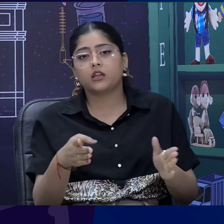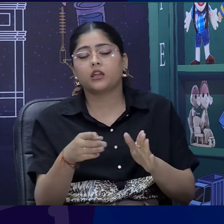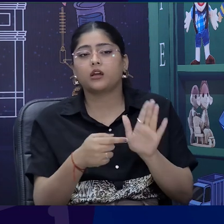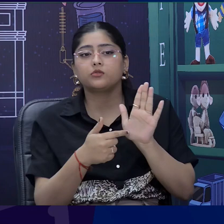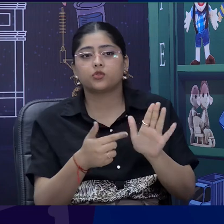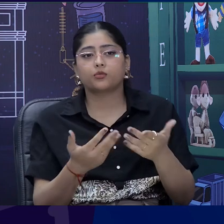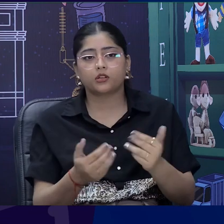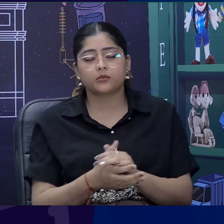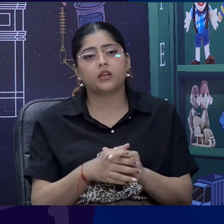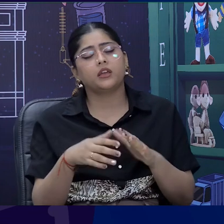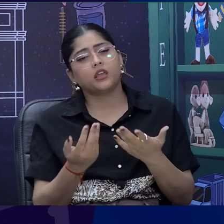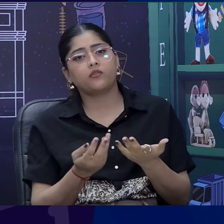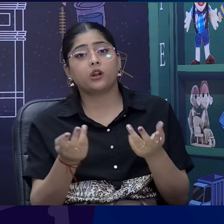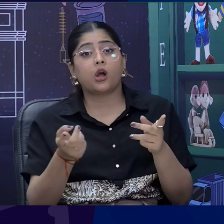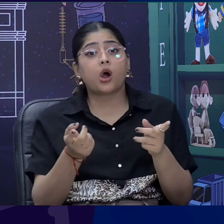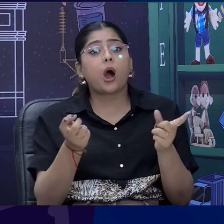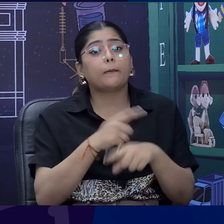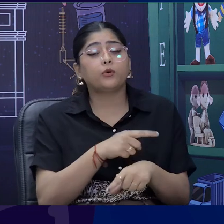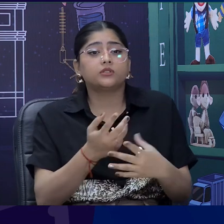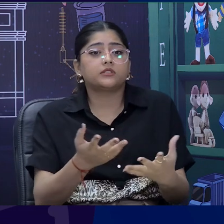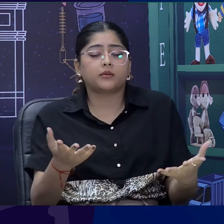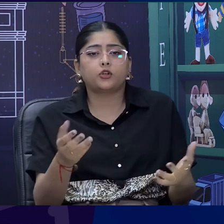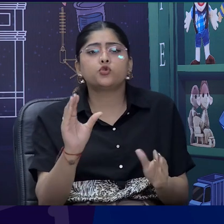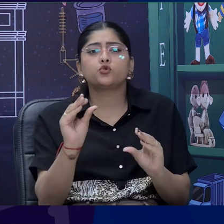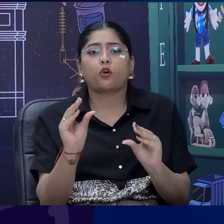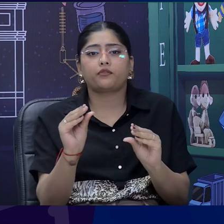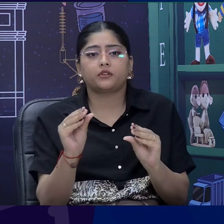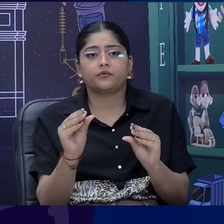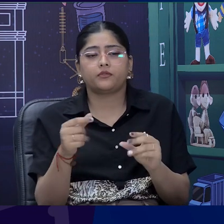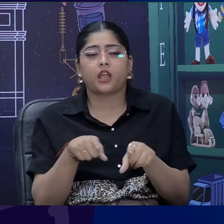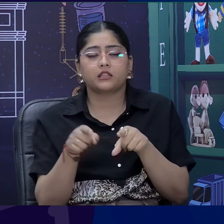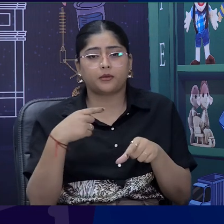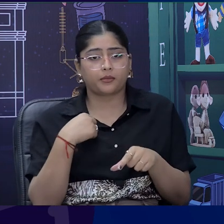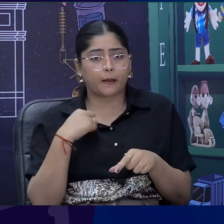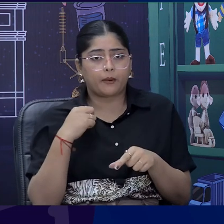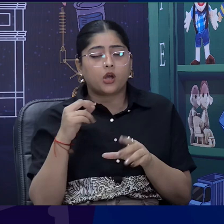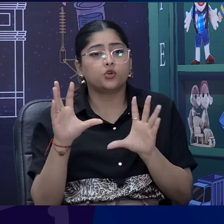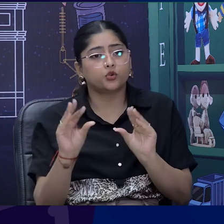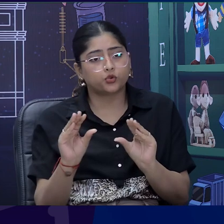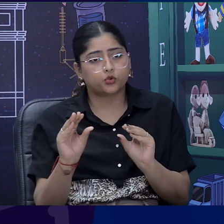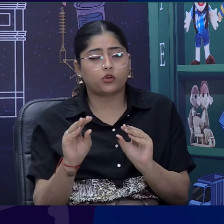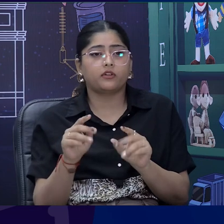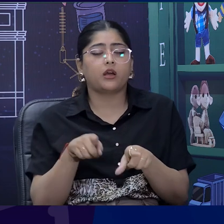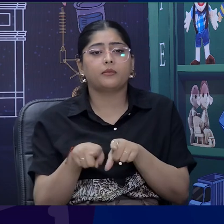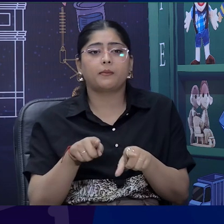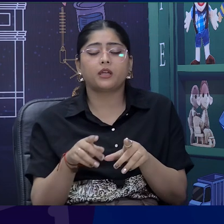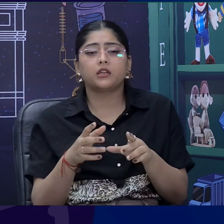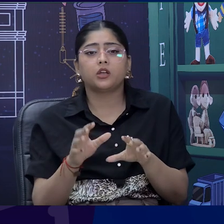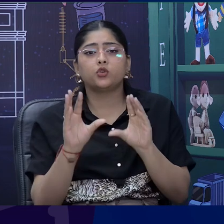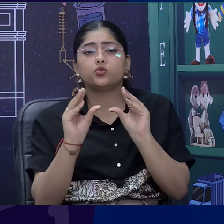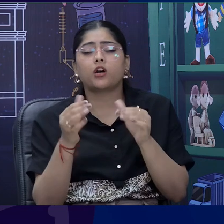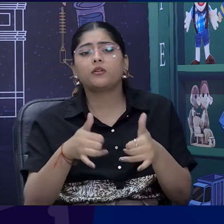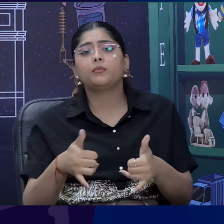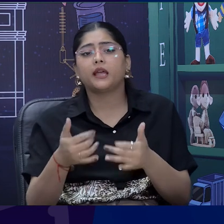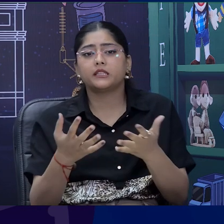We can provide the opposite of it also. Soft, my saree is soft, we have soft toys. So, we